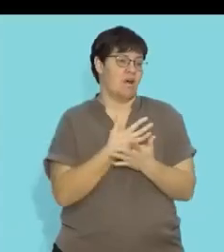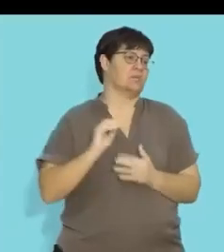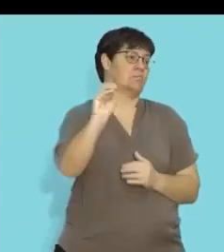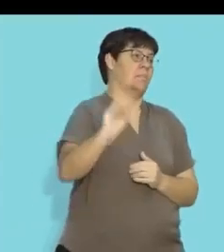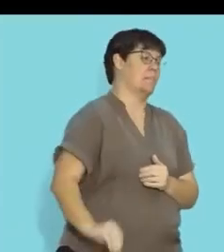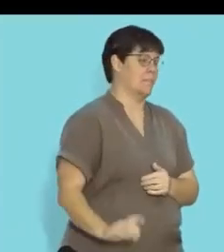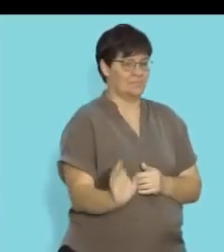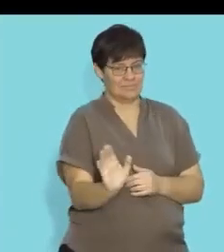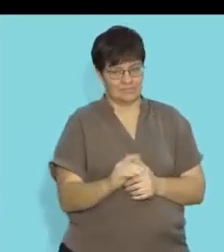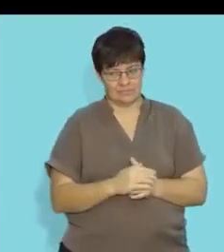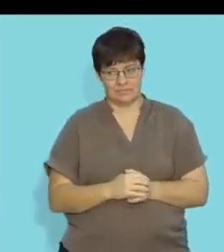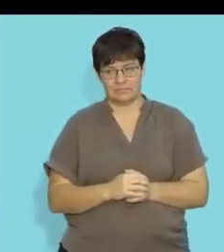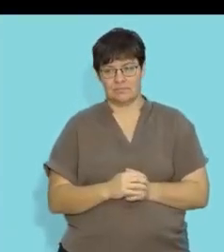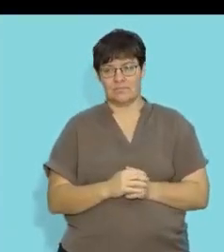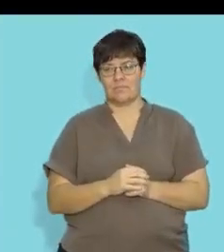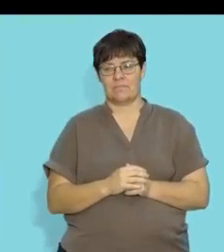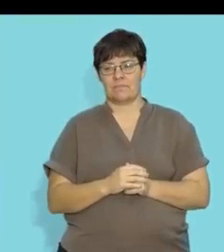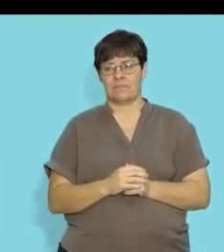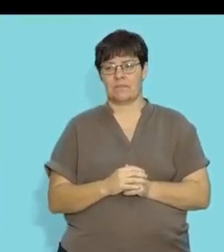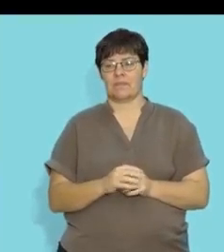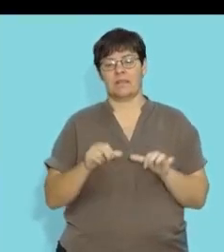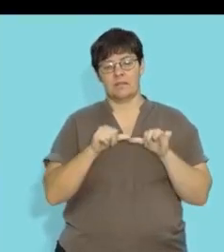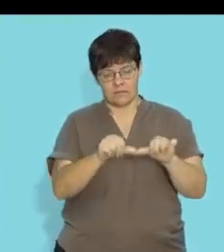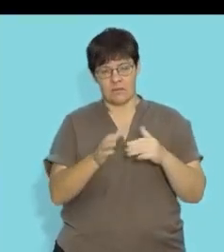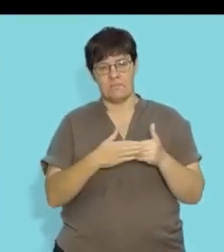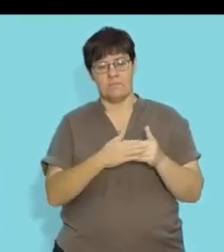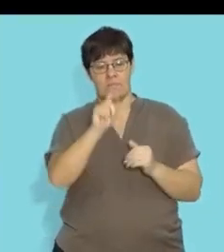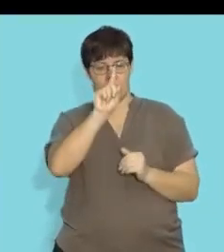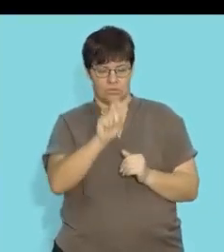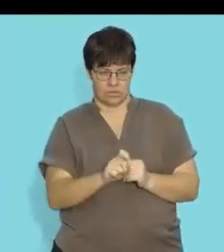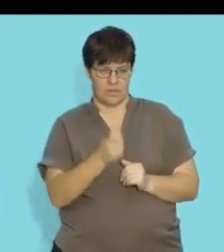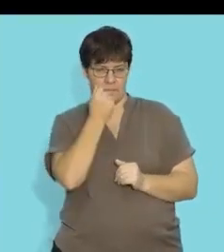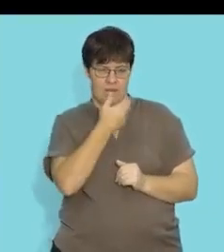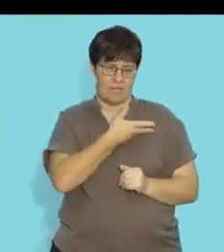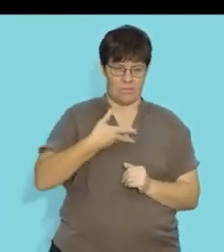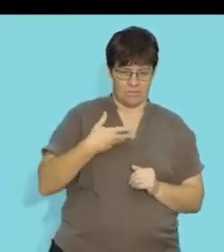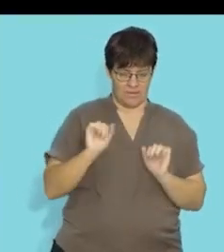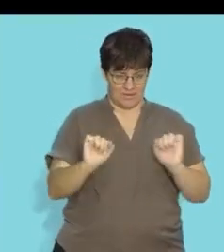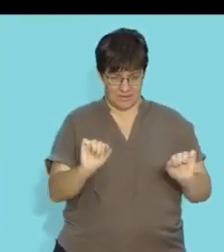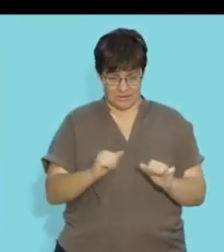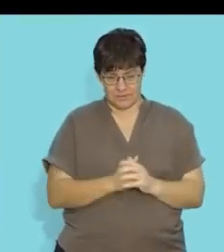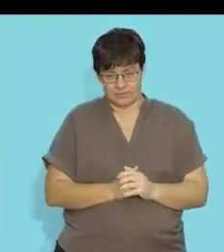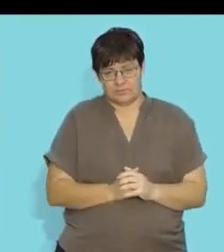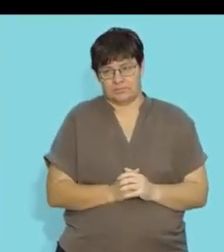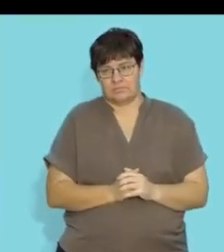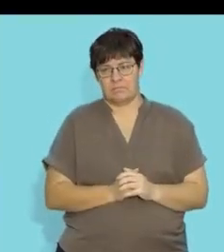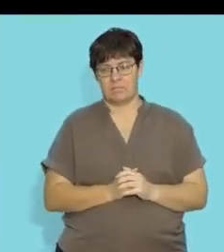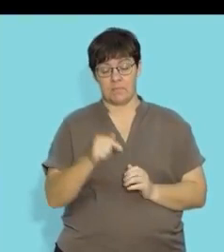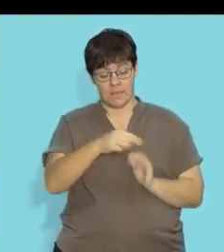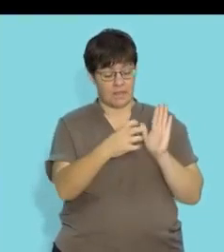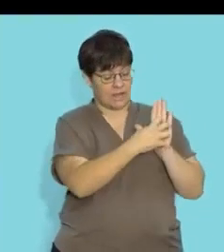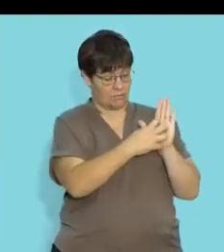okay let's continue with a few more questions on the male and female reproductive system the diagram below